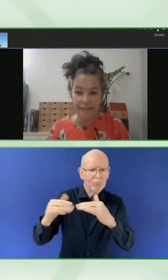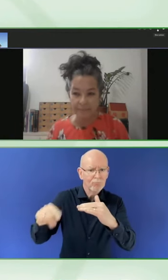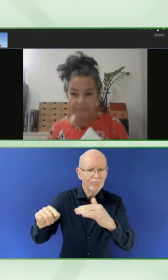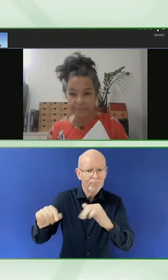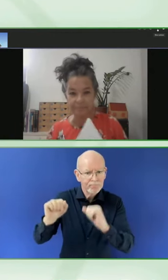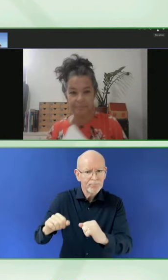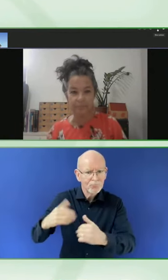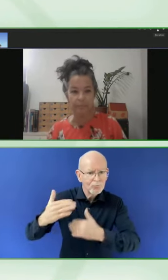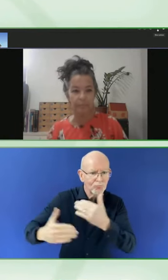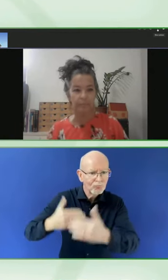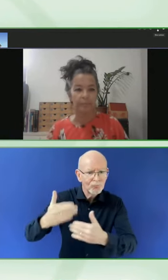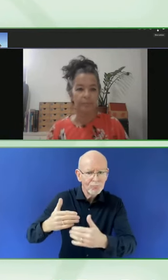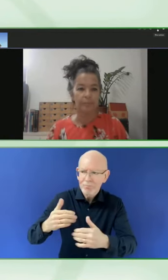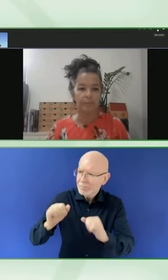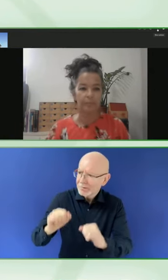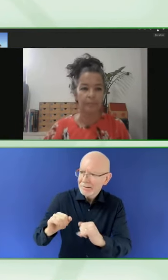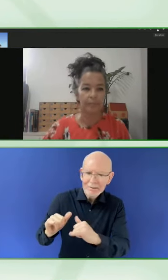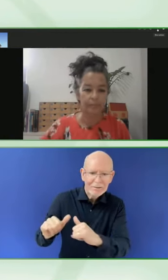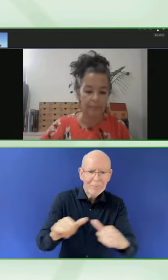please.